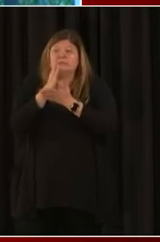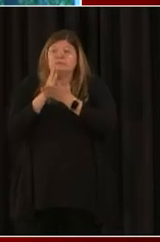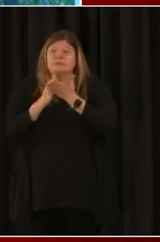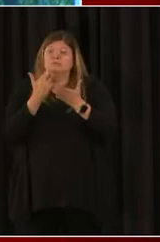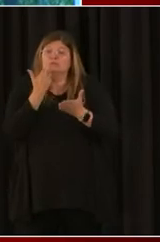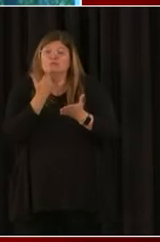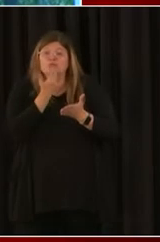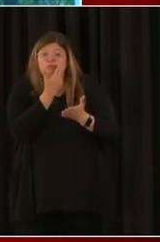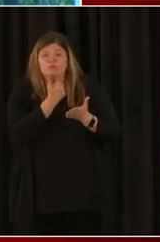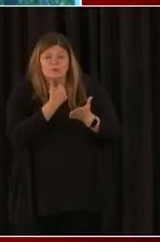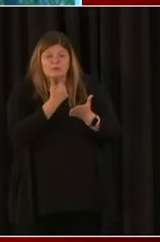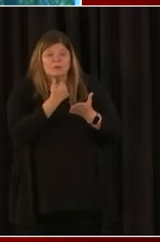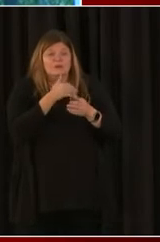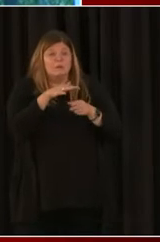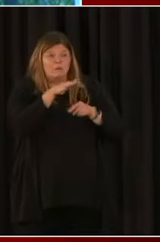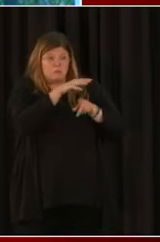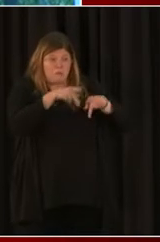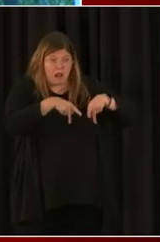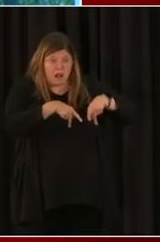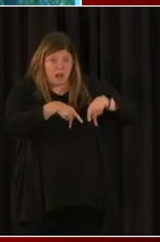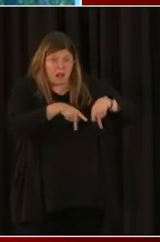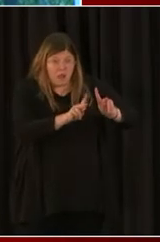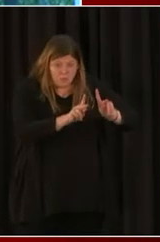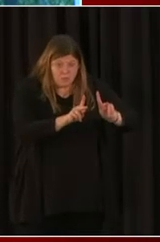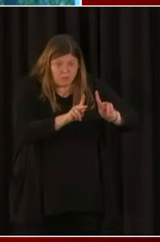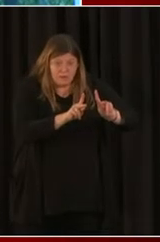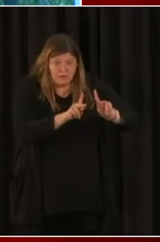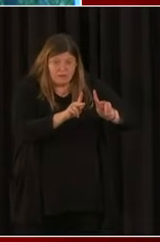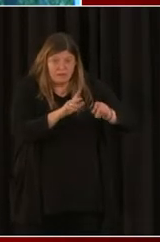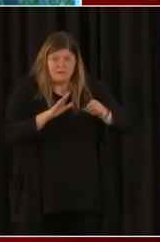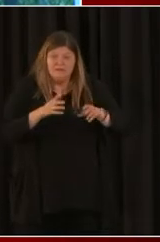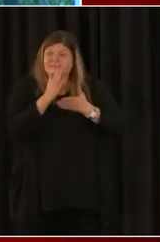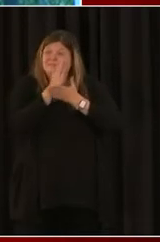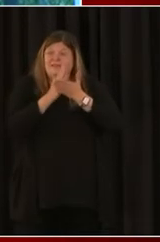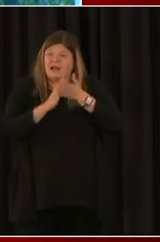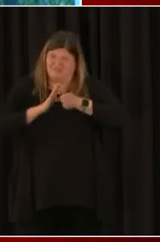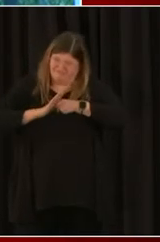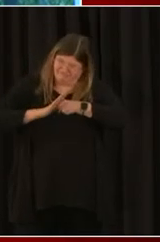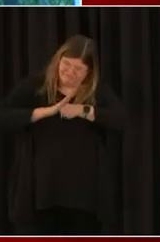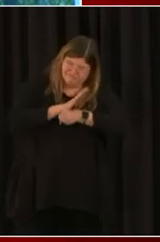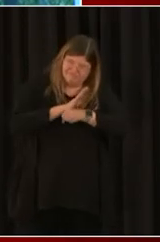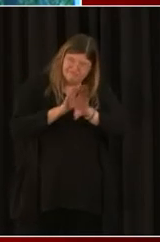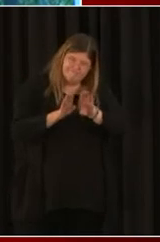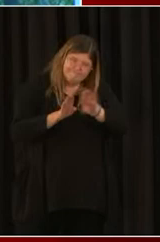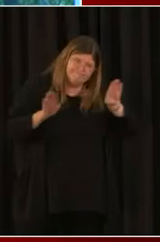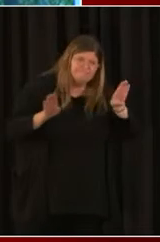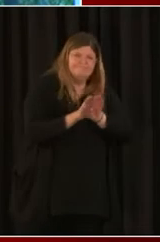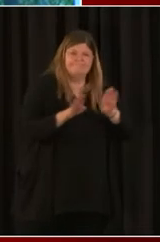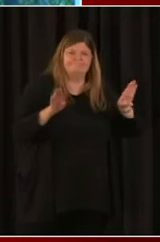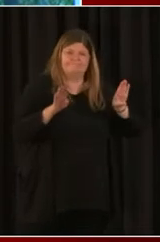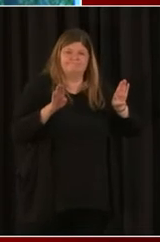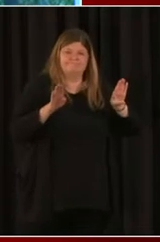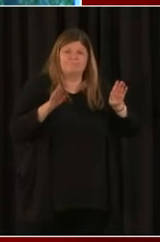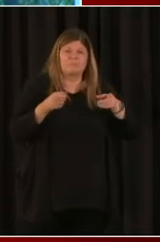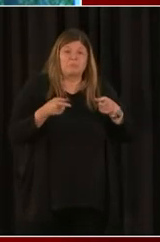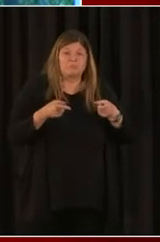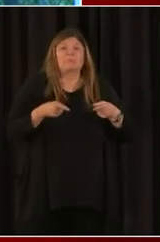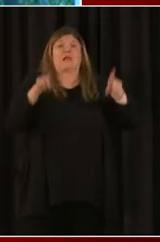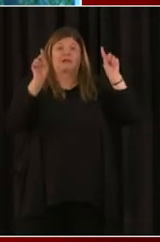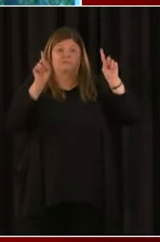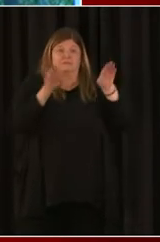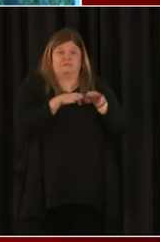where they're located throughout the DMV, were totally shut down. And then they were able to reopen. So,